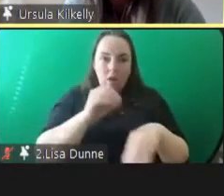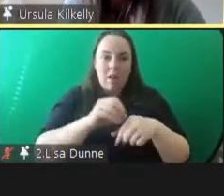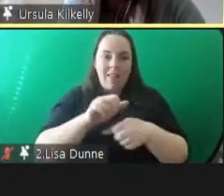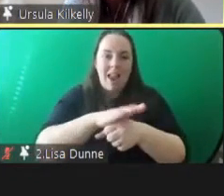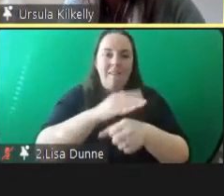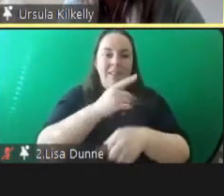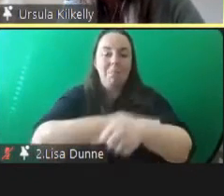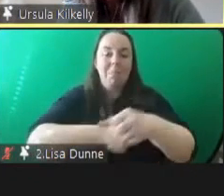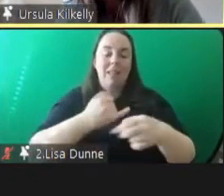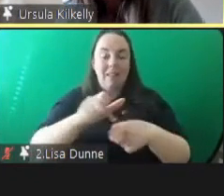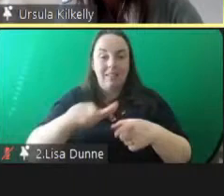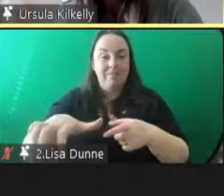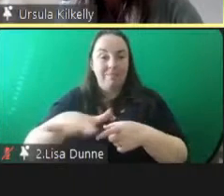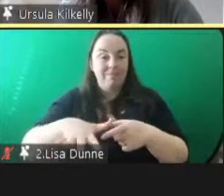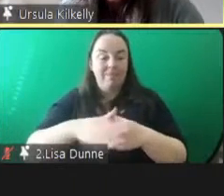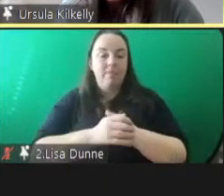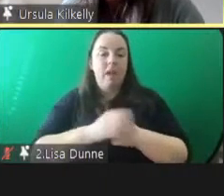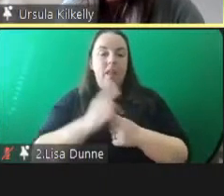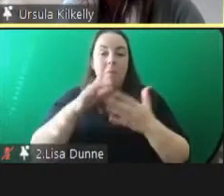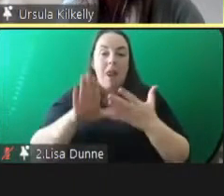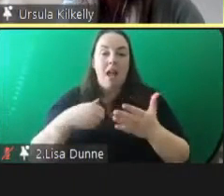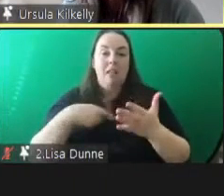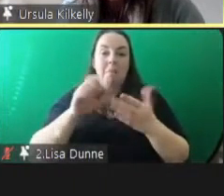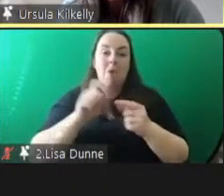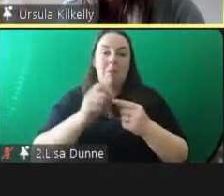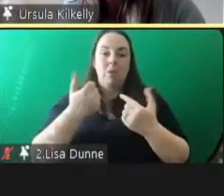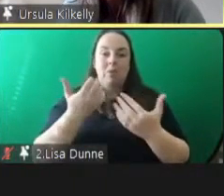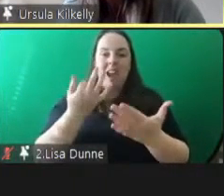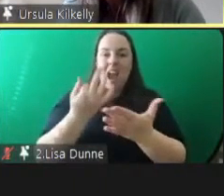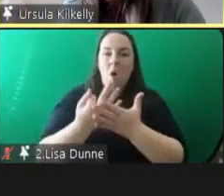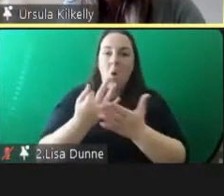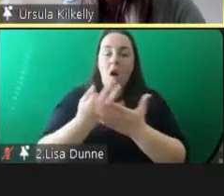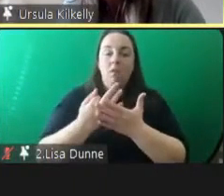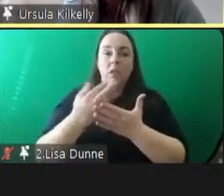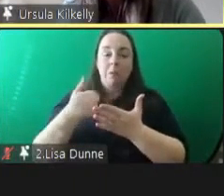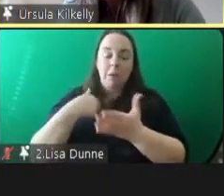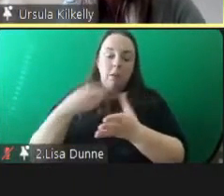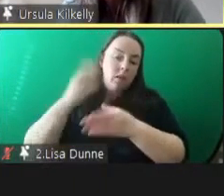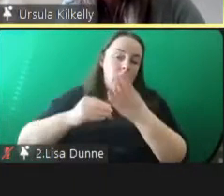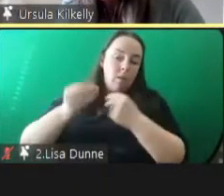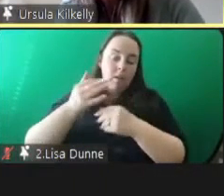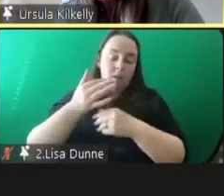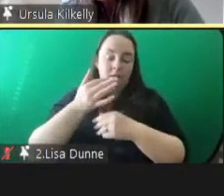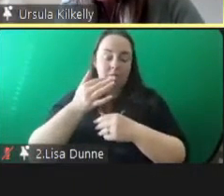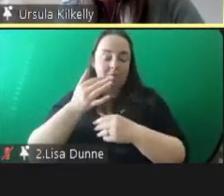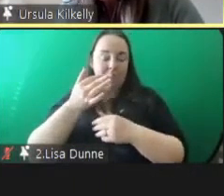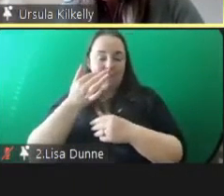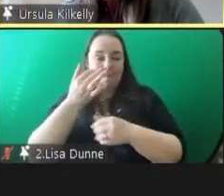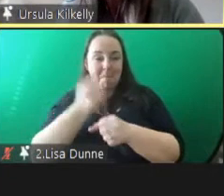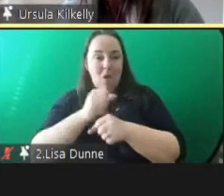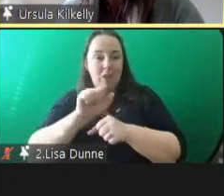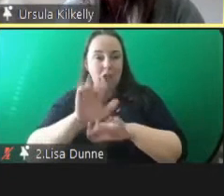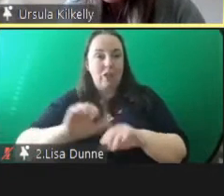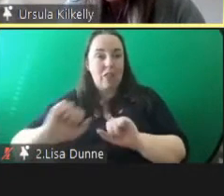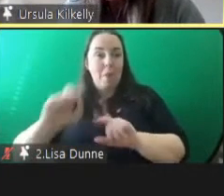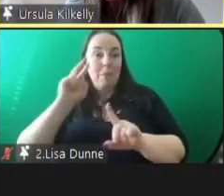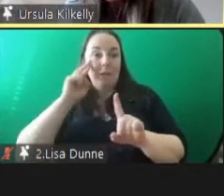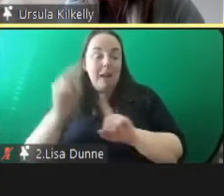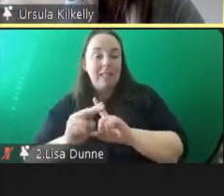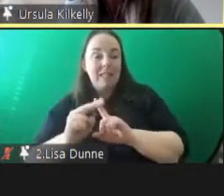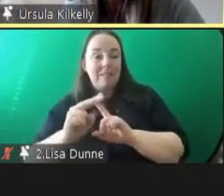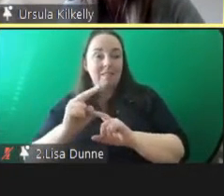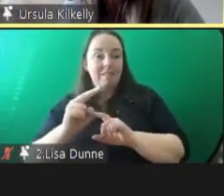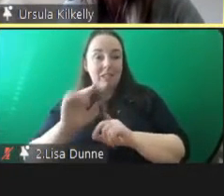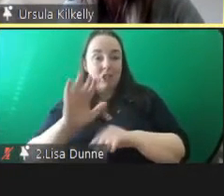and then finally a point about really how often do we hear um generally about the children's perspective but more specifically